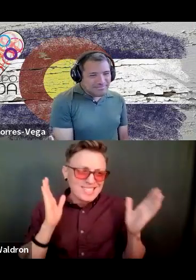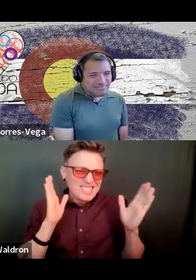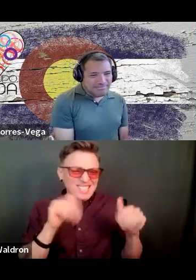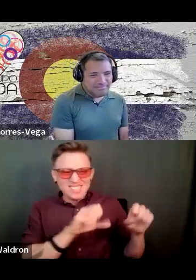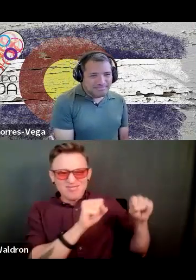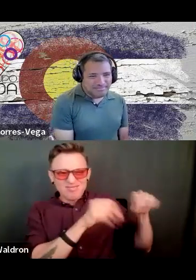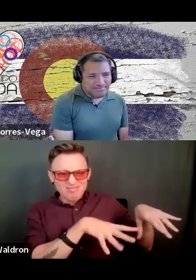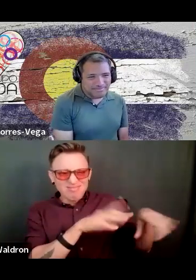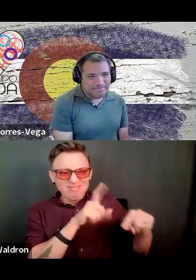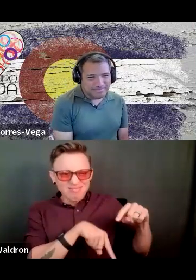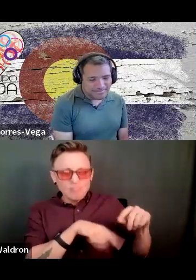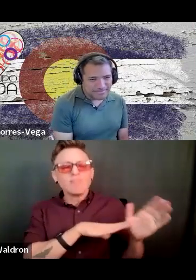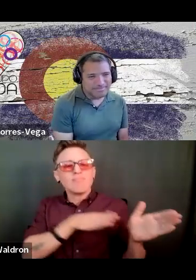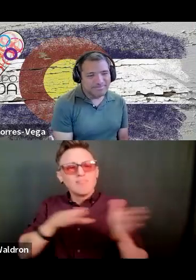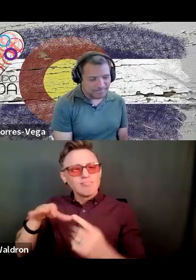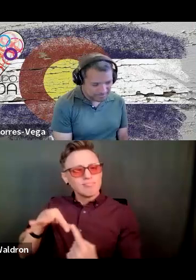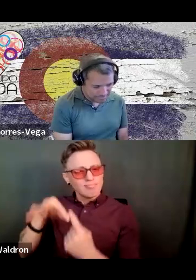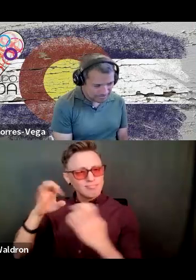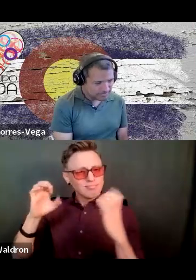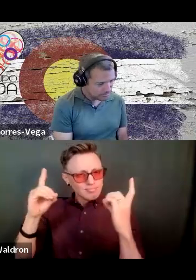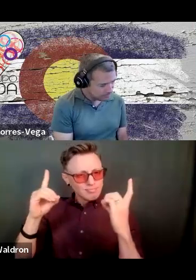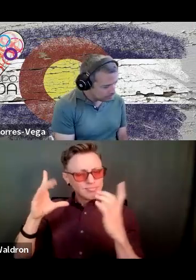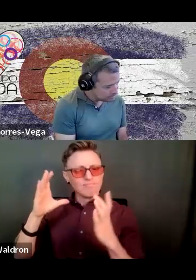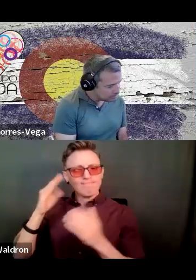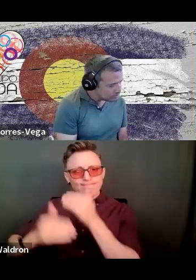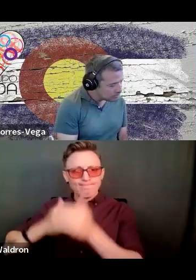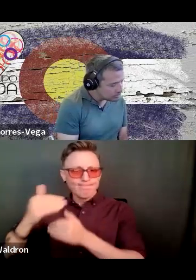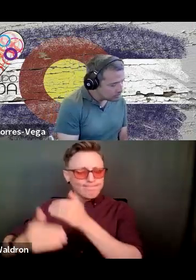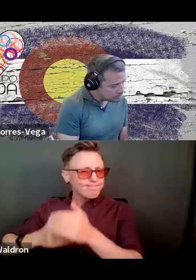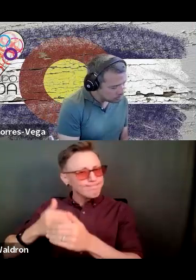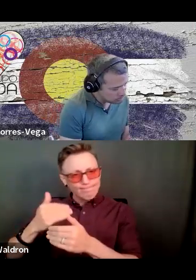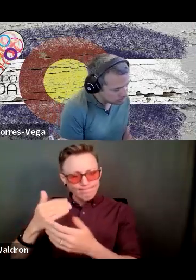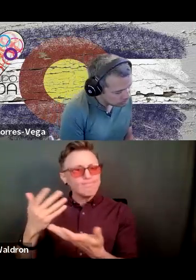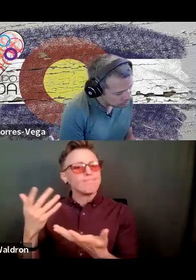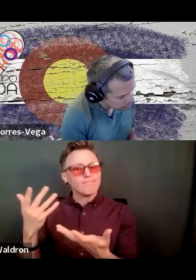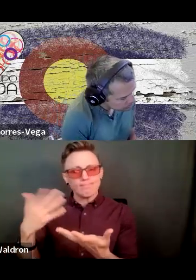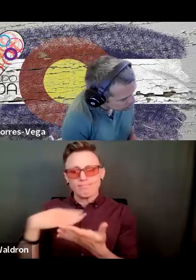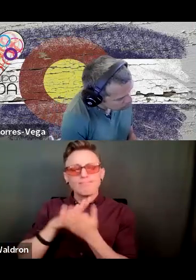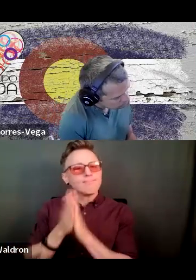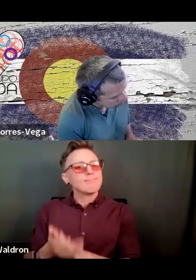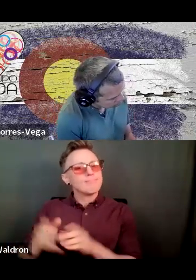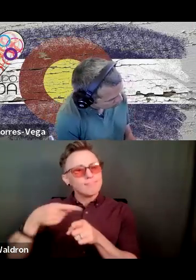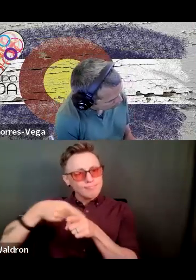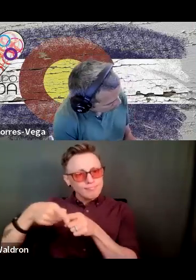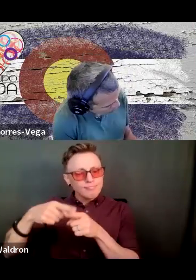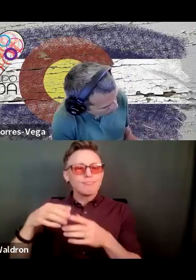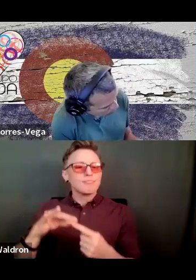special education. So I moved into special education, became a special education teacher.